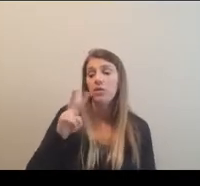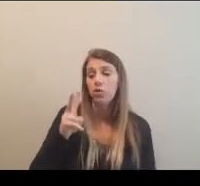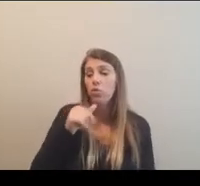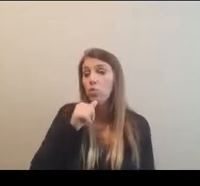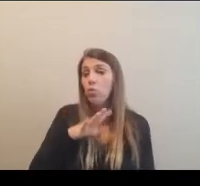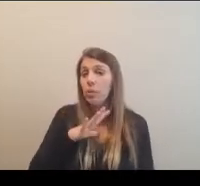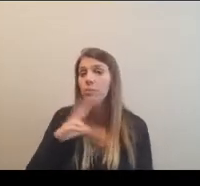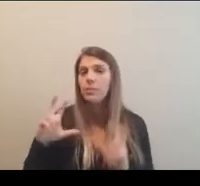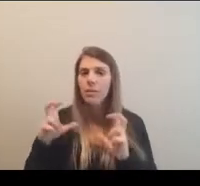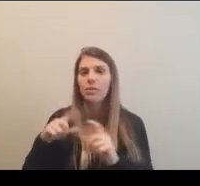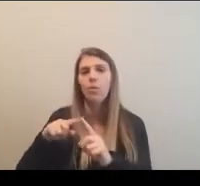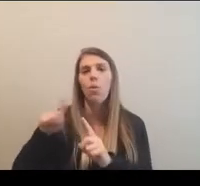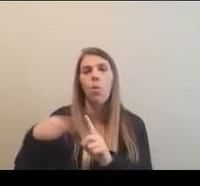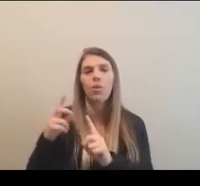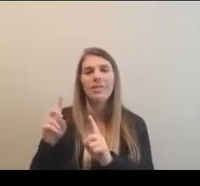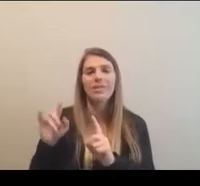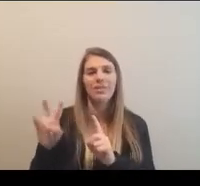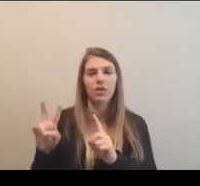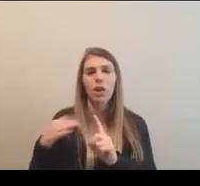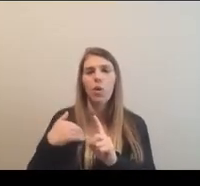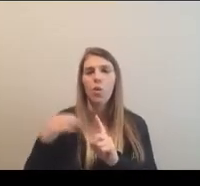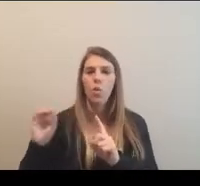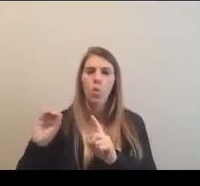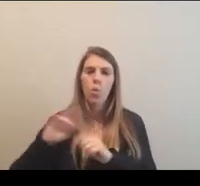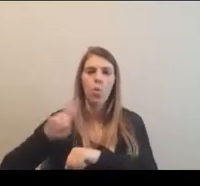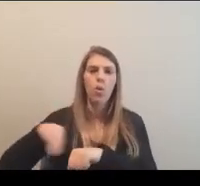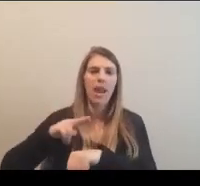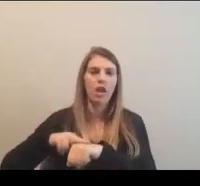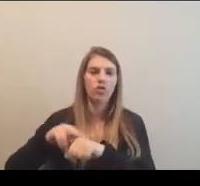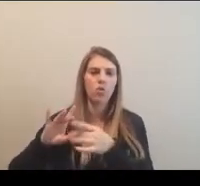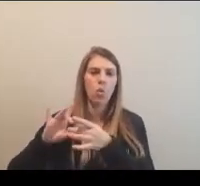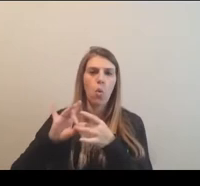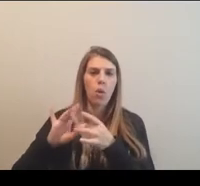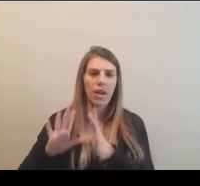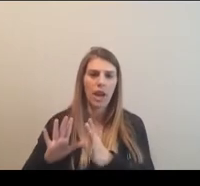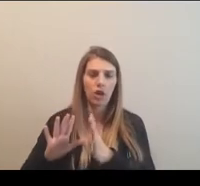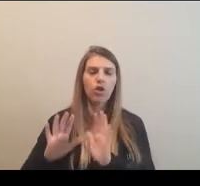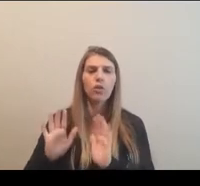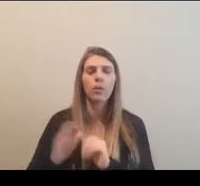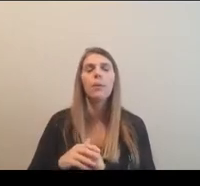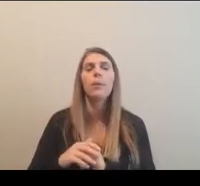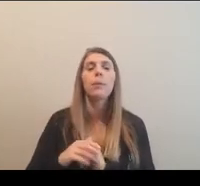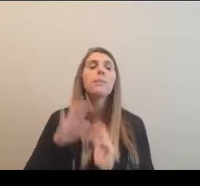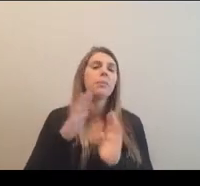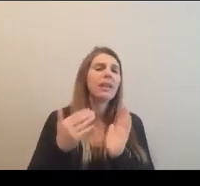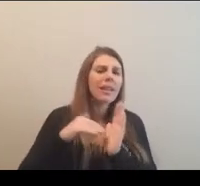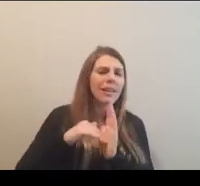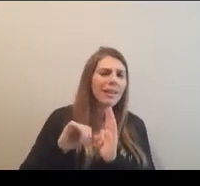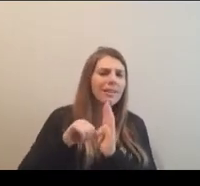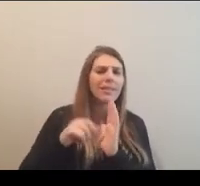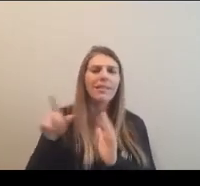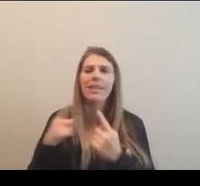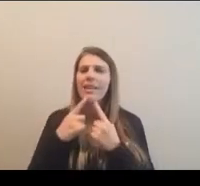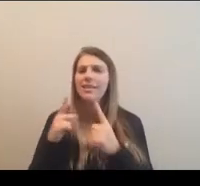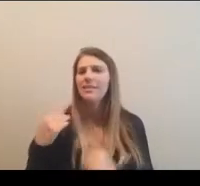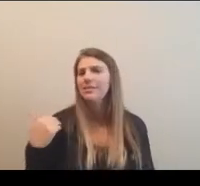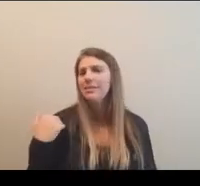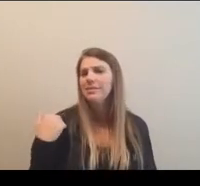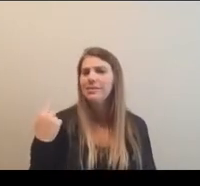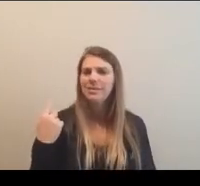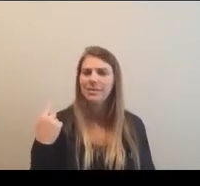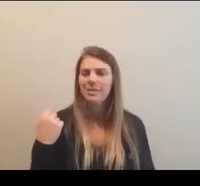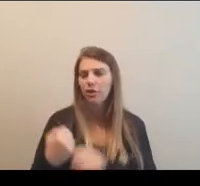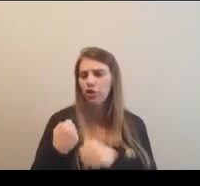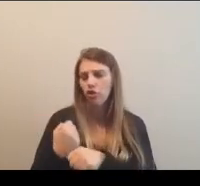basketball was the only division of which we did not have a national coordinator. Again, um, that was announced this past year that we, that